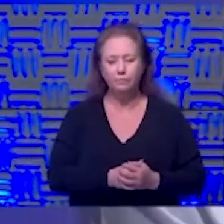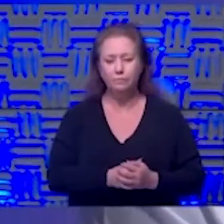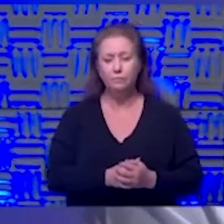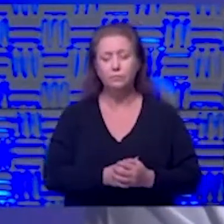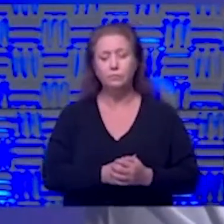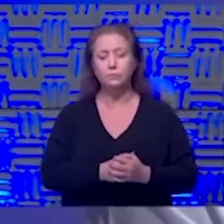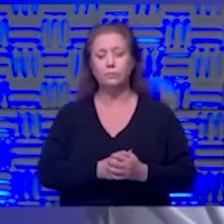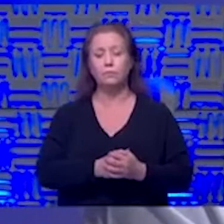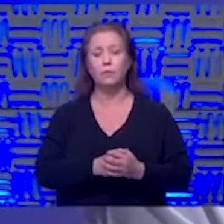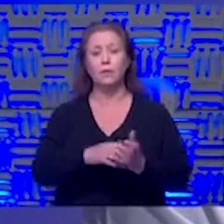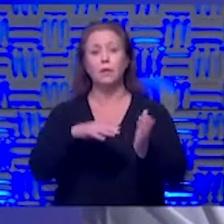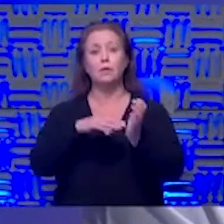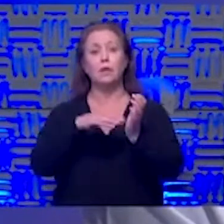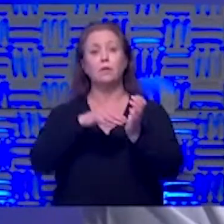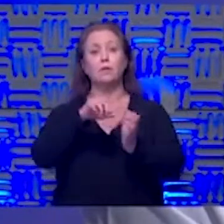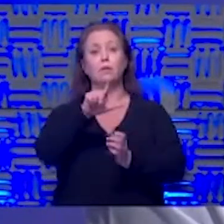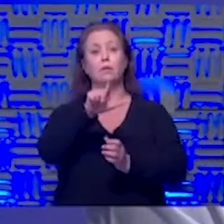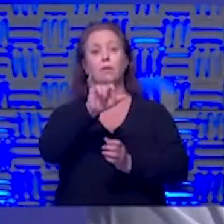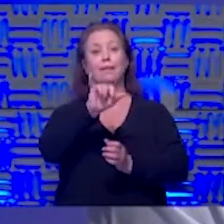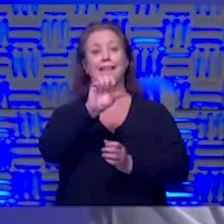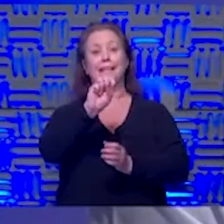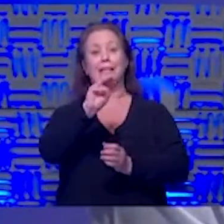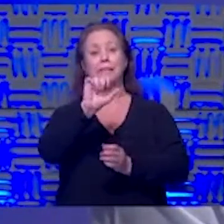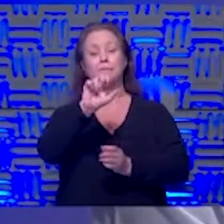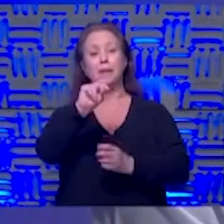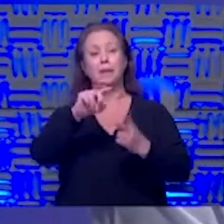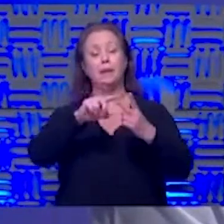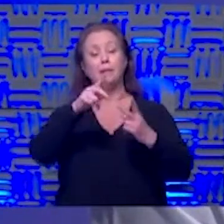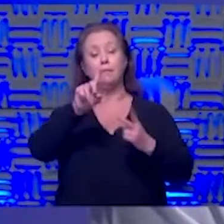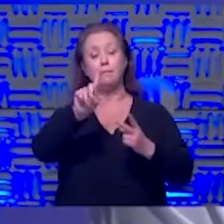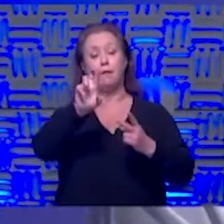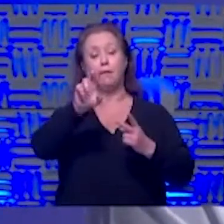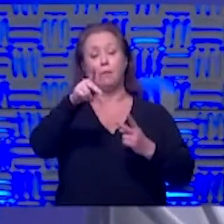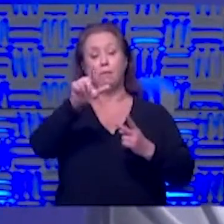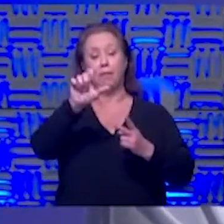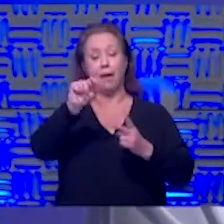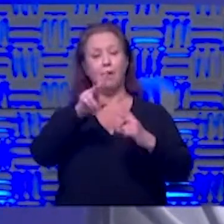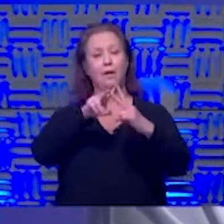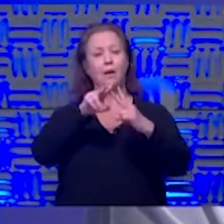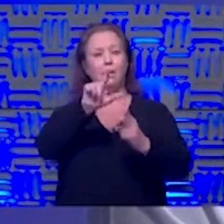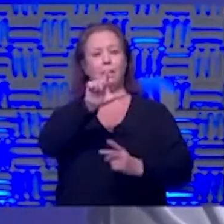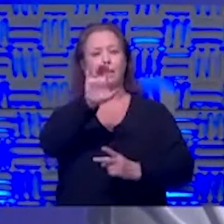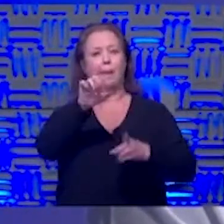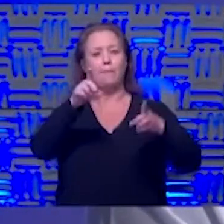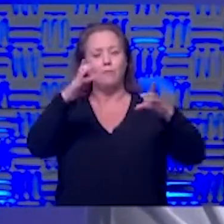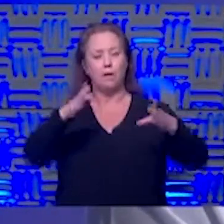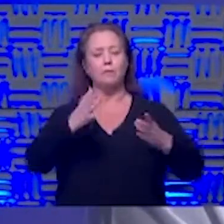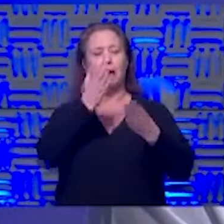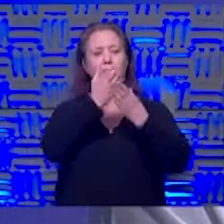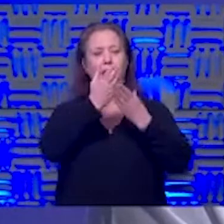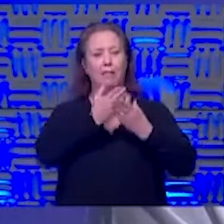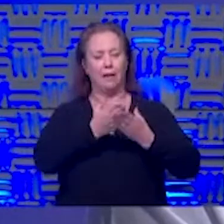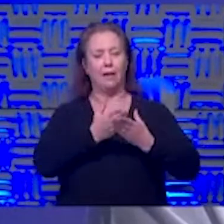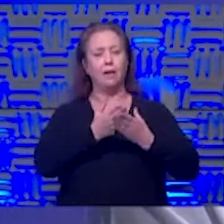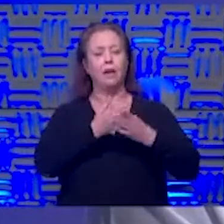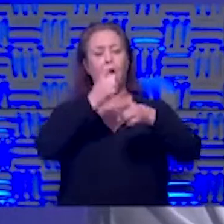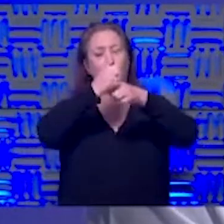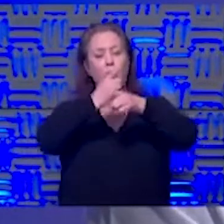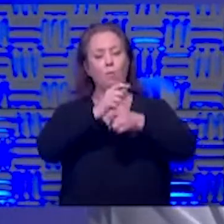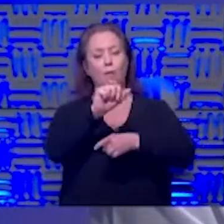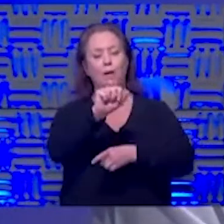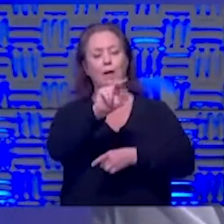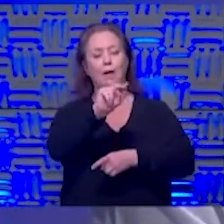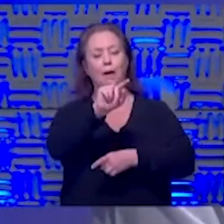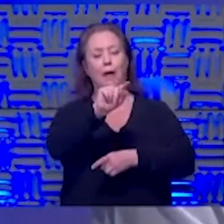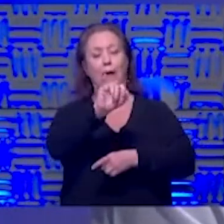our dr leisman and dr plapp our lab directors have really done a lot to validate appropriate antibody tests